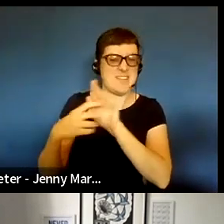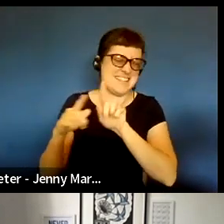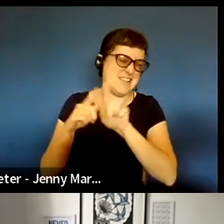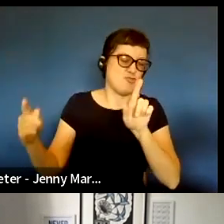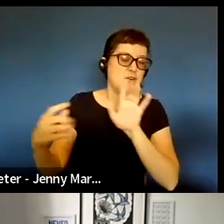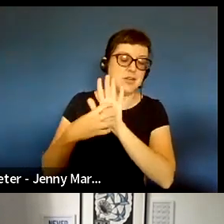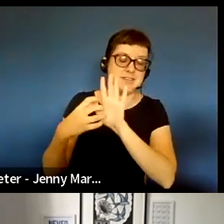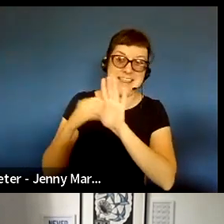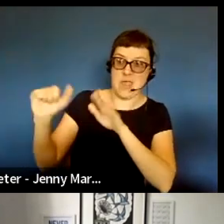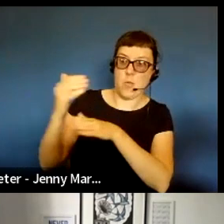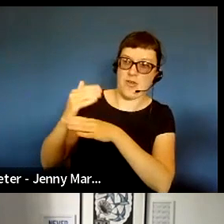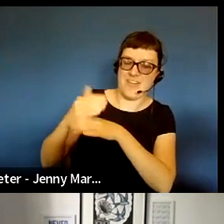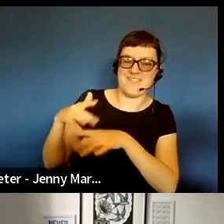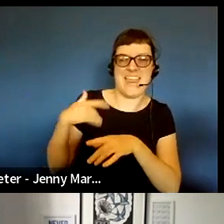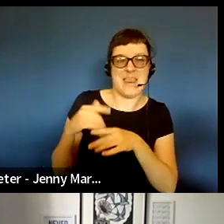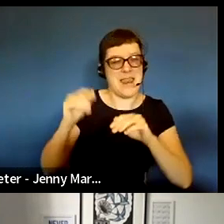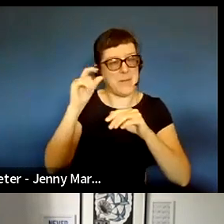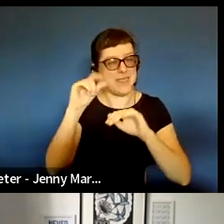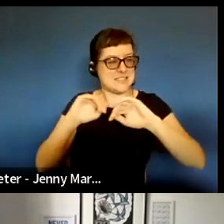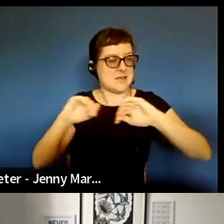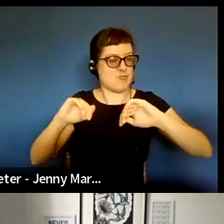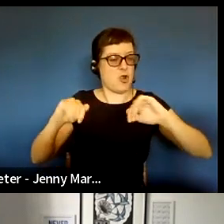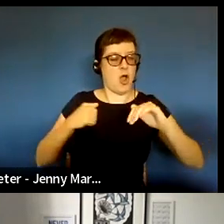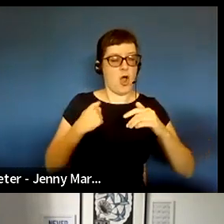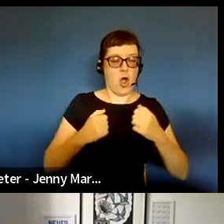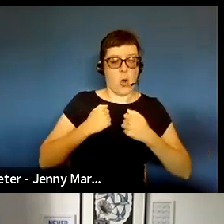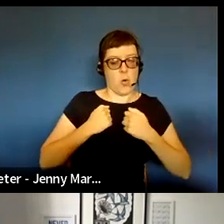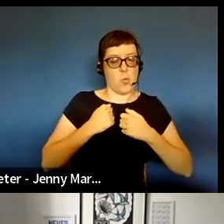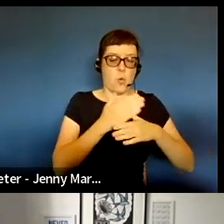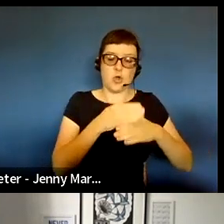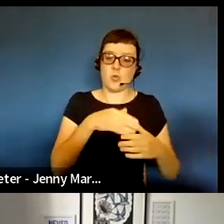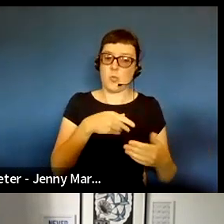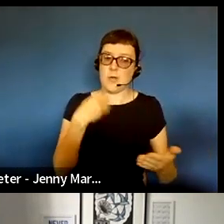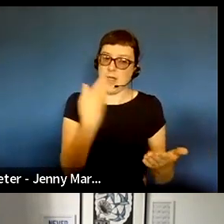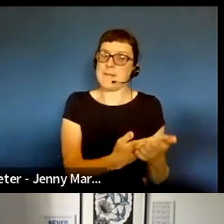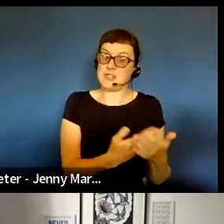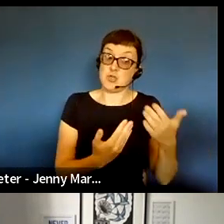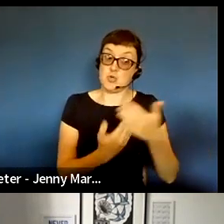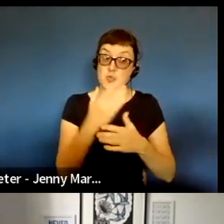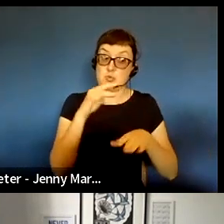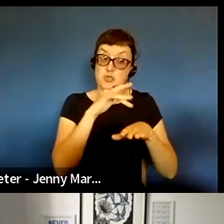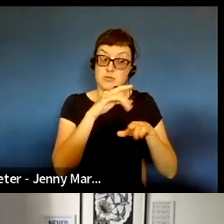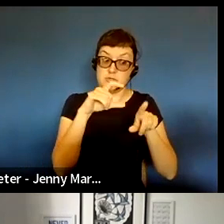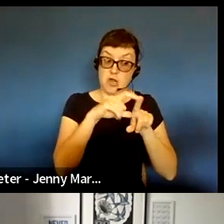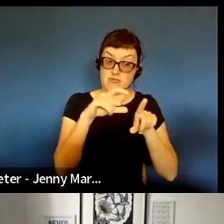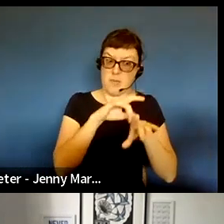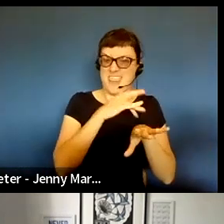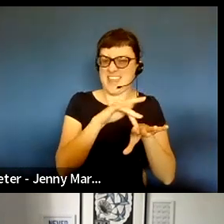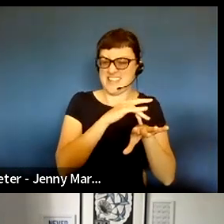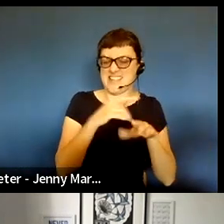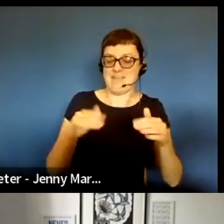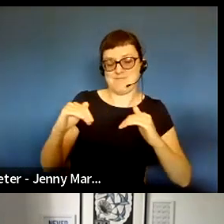on their work. So it feels somehow separate to the work that we're commissioning at new diorama and that there is a there is a differentiation